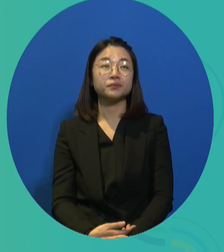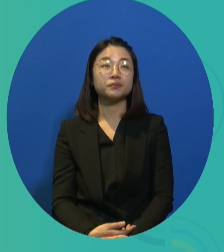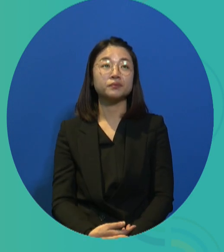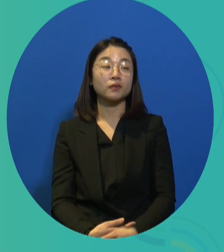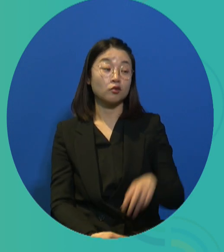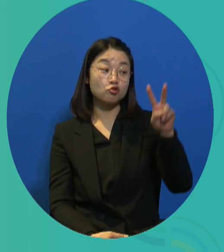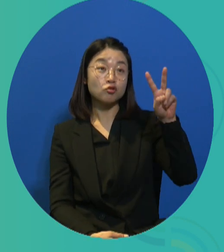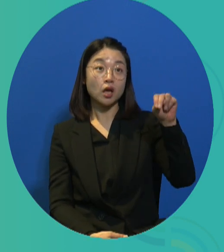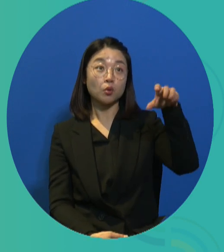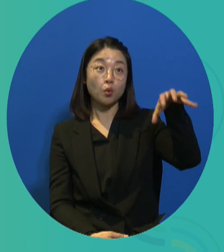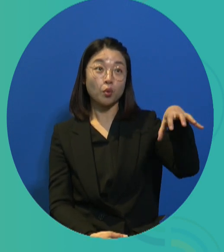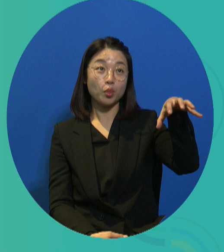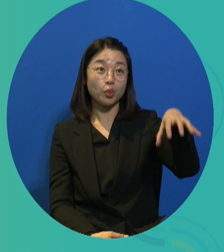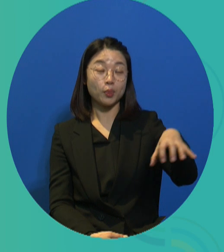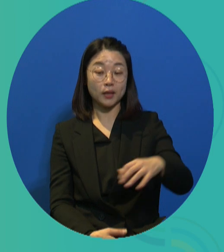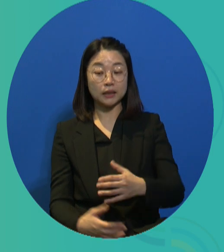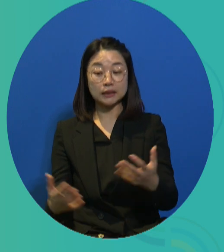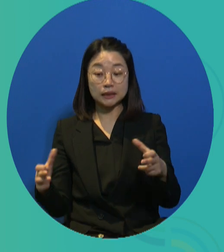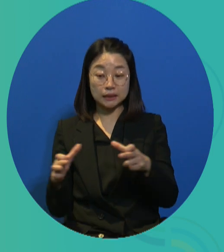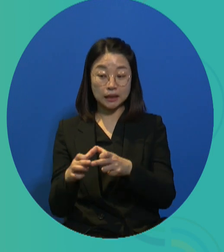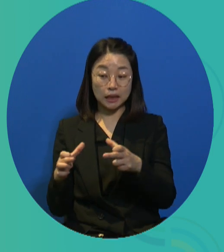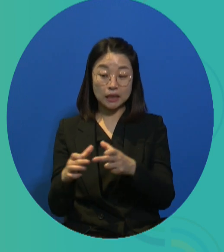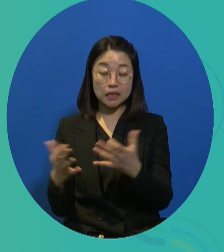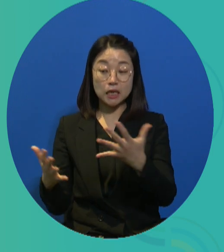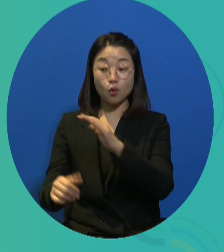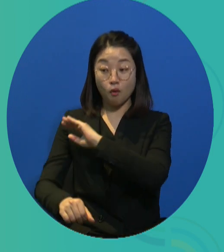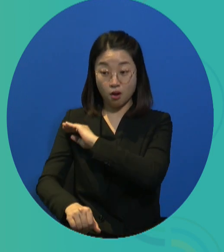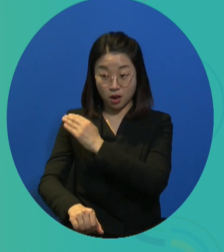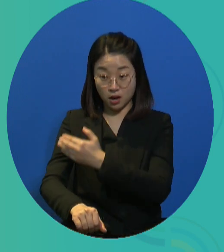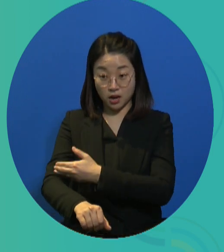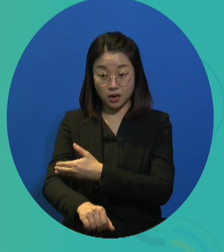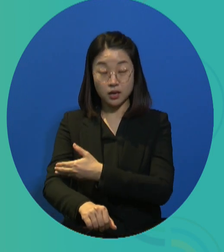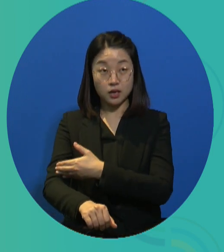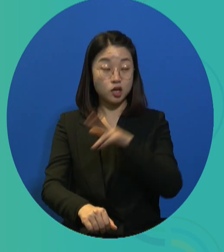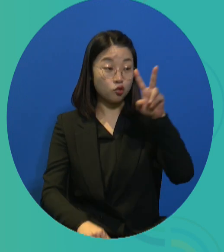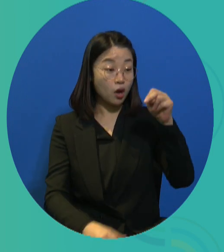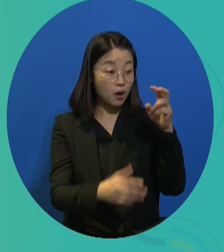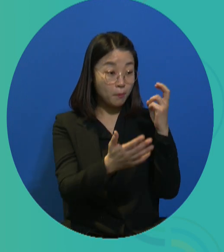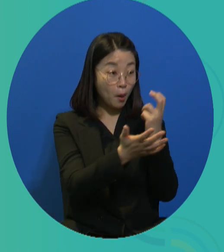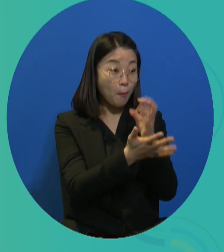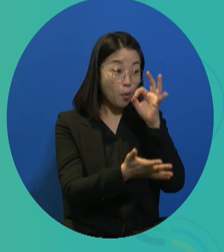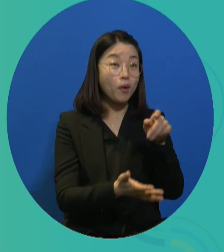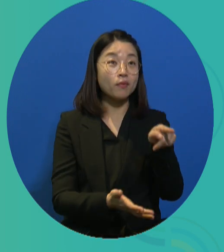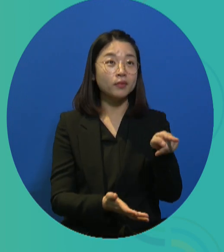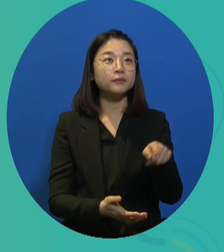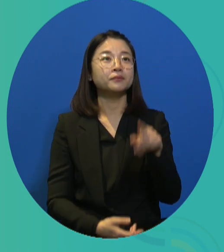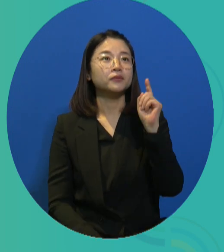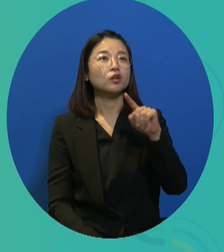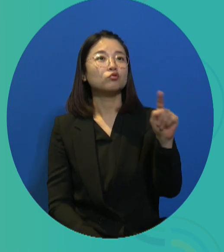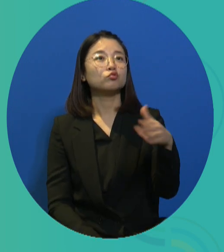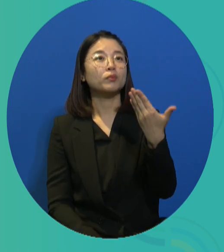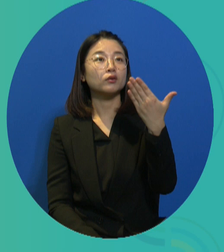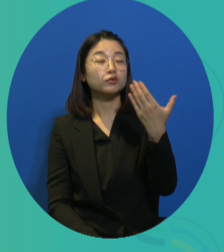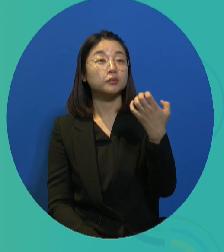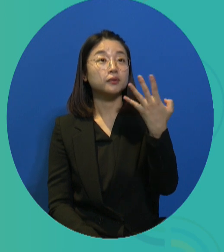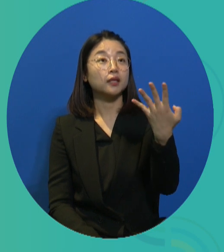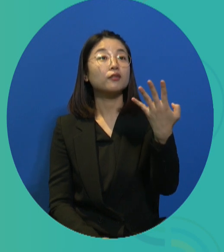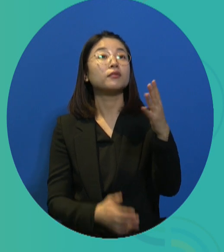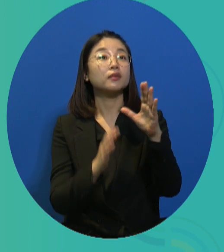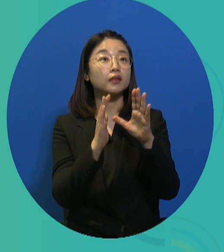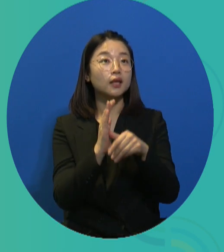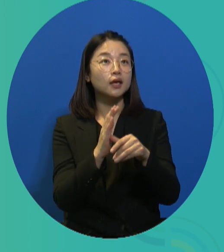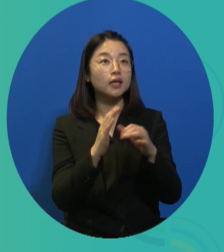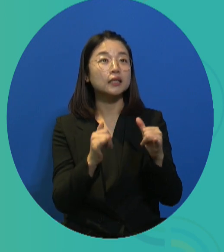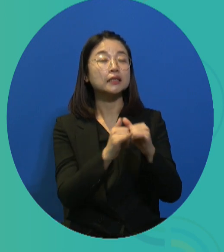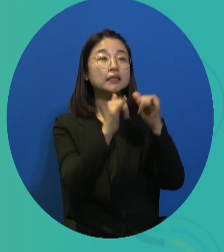Next, let's take a look at the right to work for disabled persons announced by the UN. In